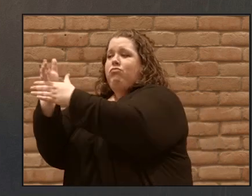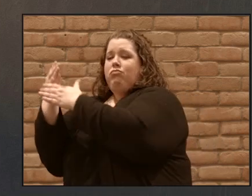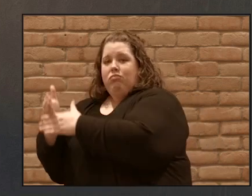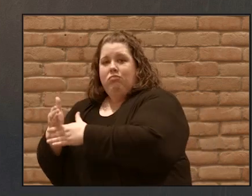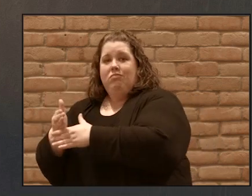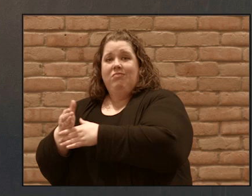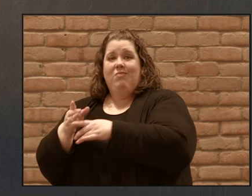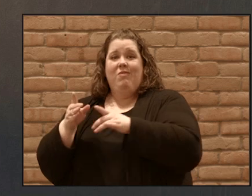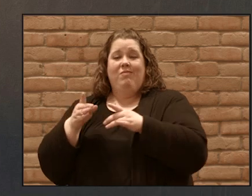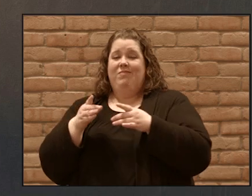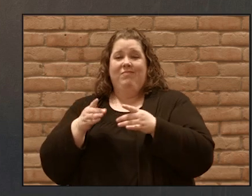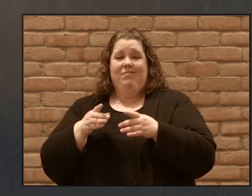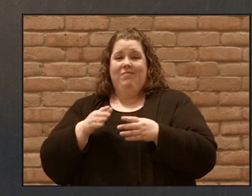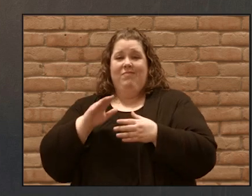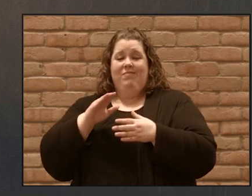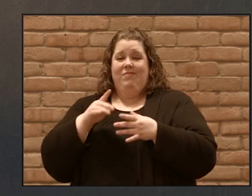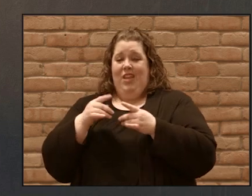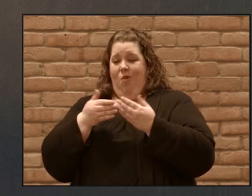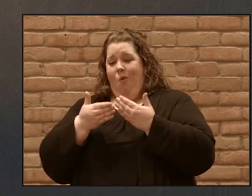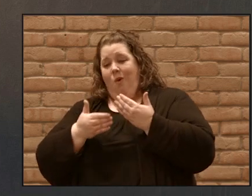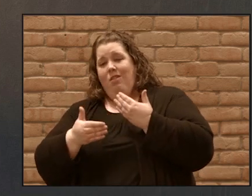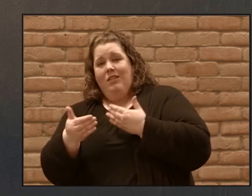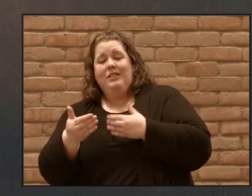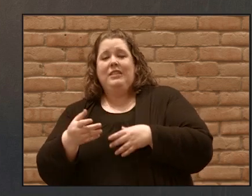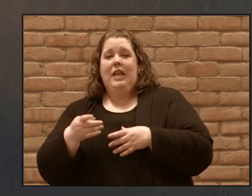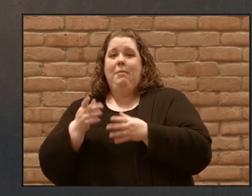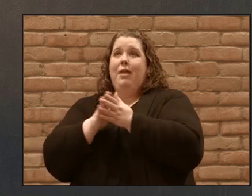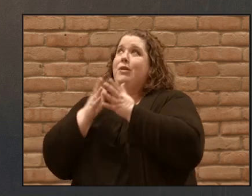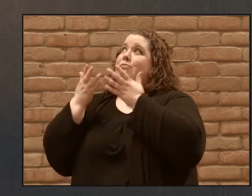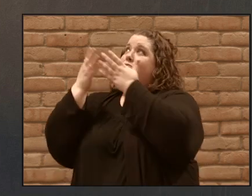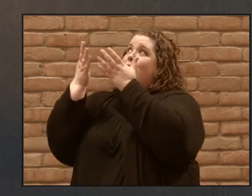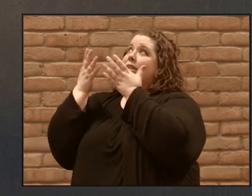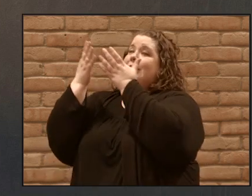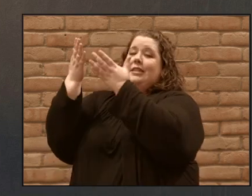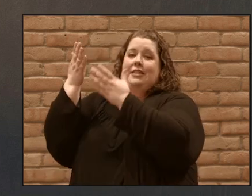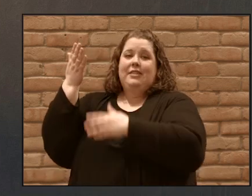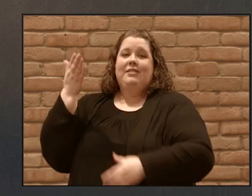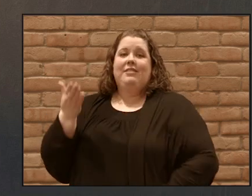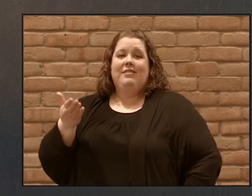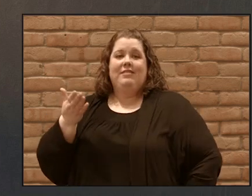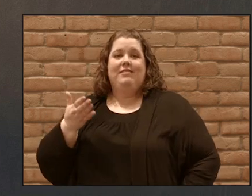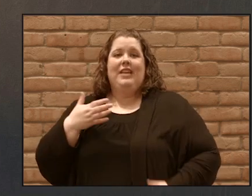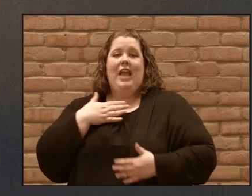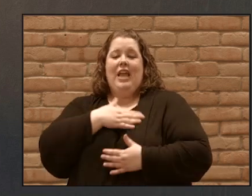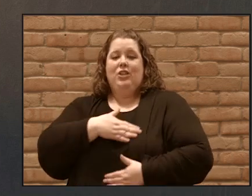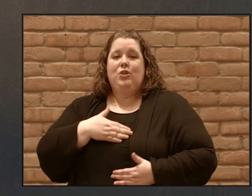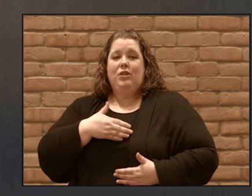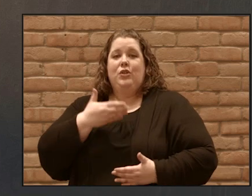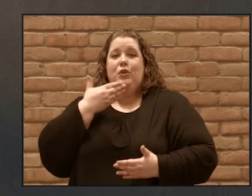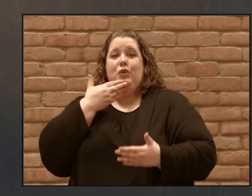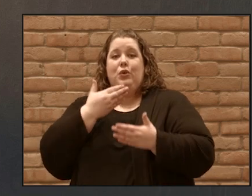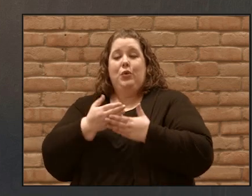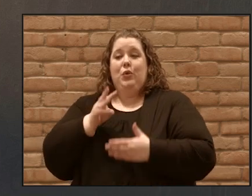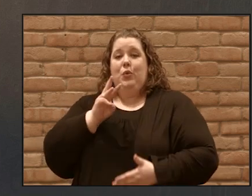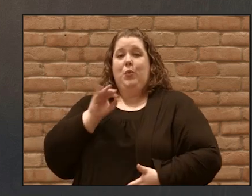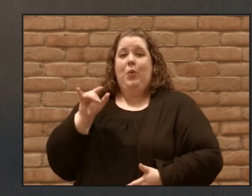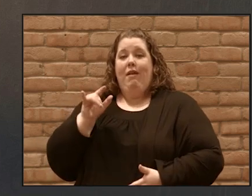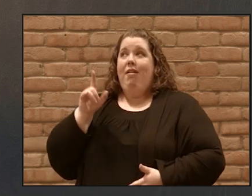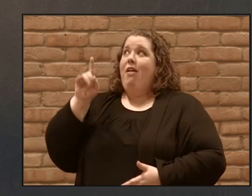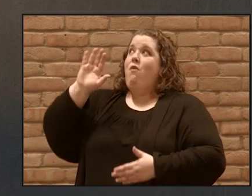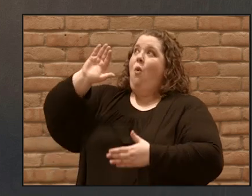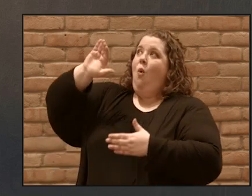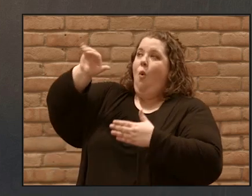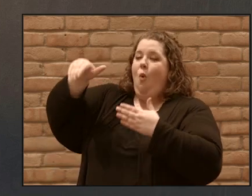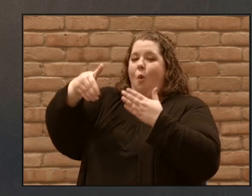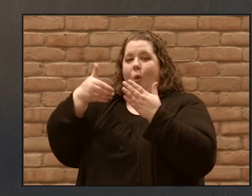praising God and enjoying the goodwill of all, all, all the